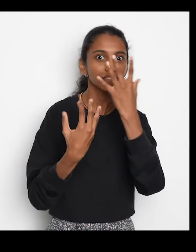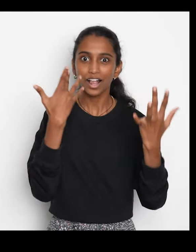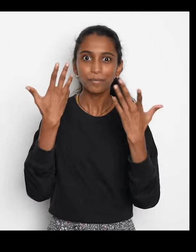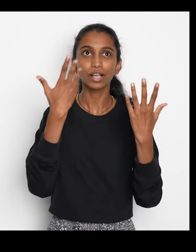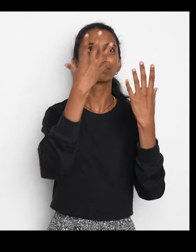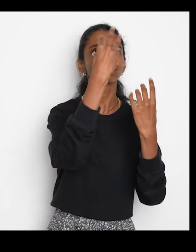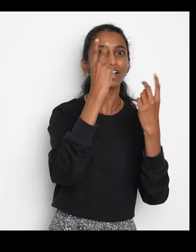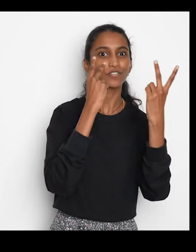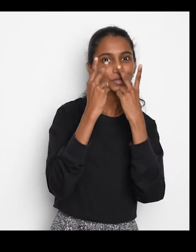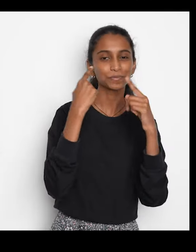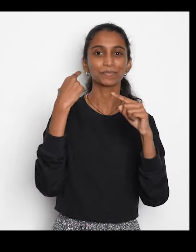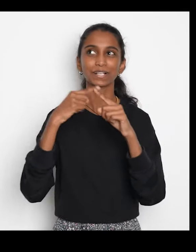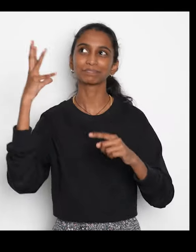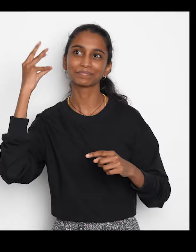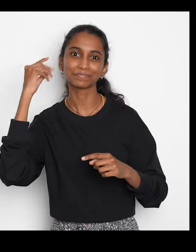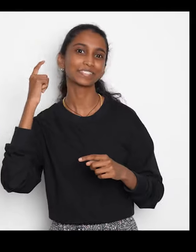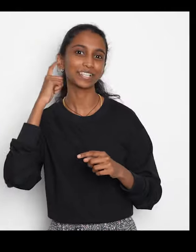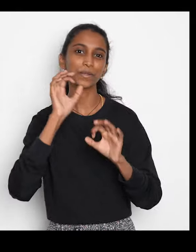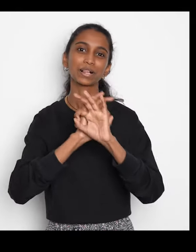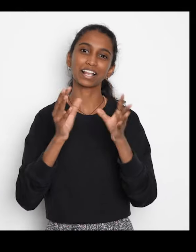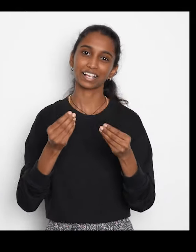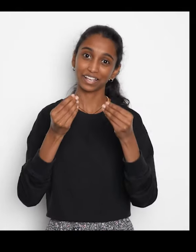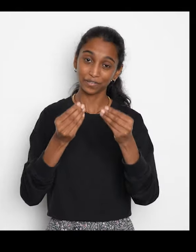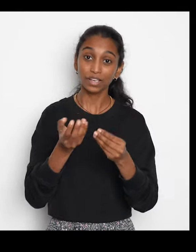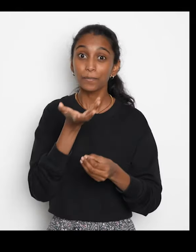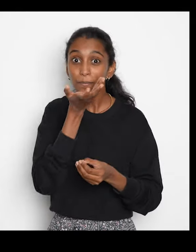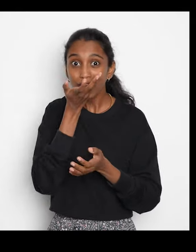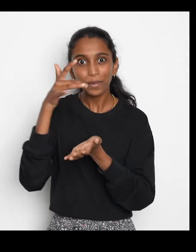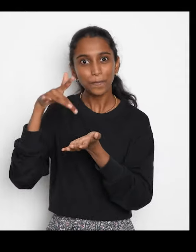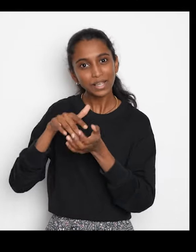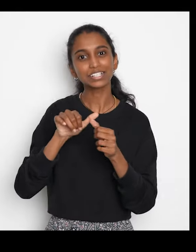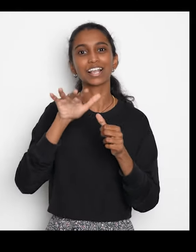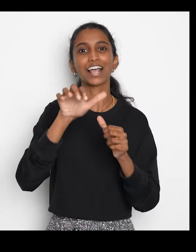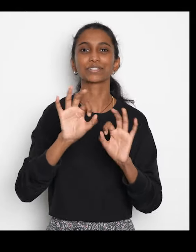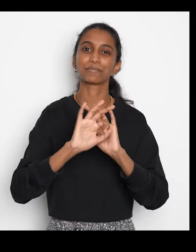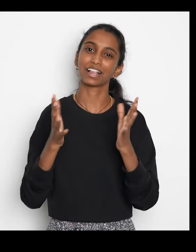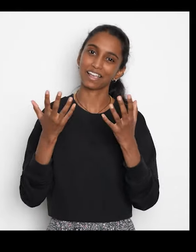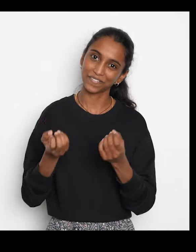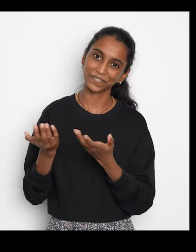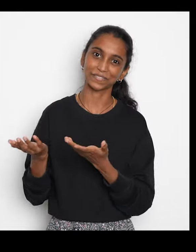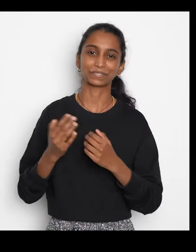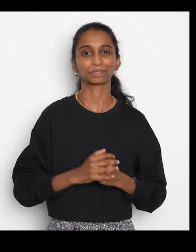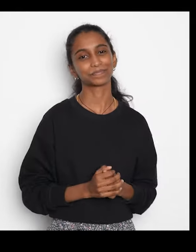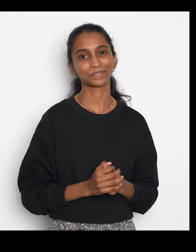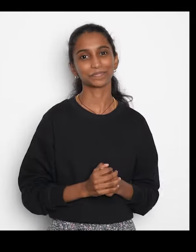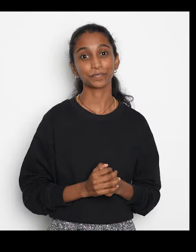fire alarm signs that are both visual and auditory, and accessible drinking water stations outside